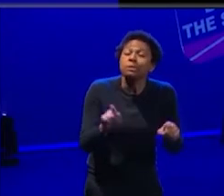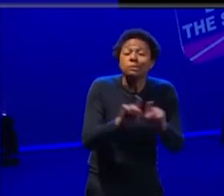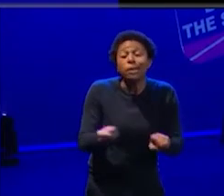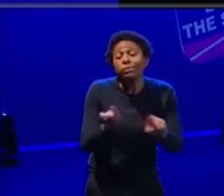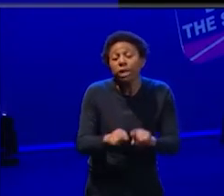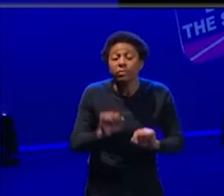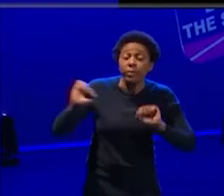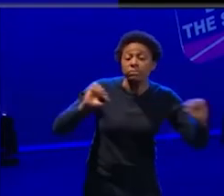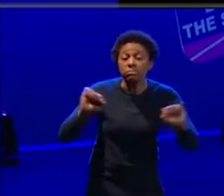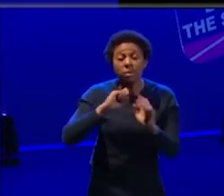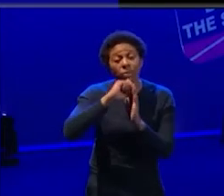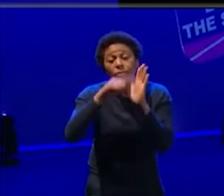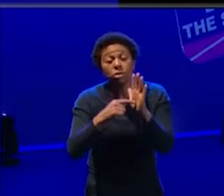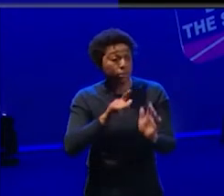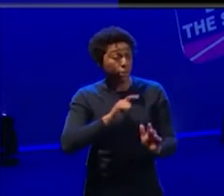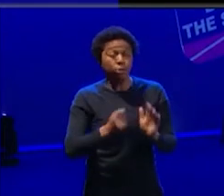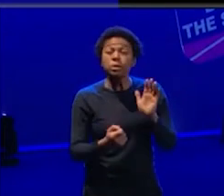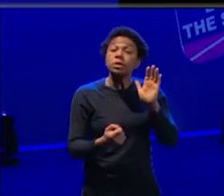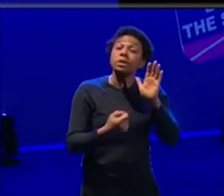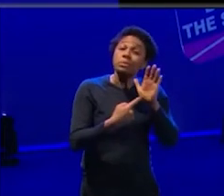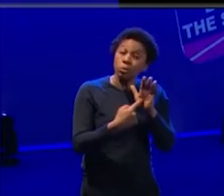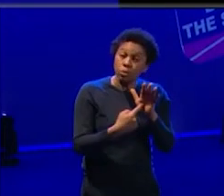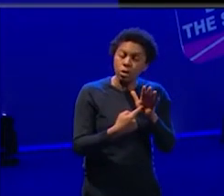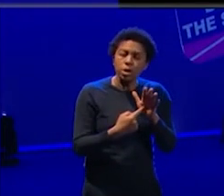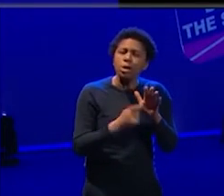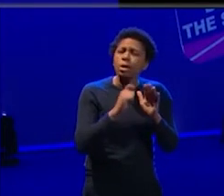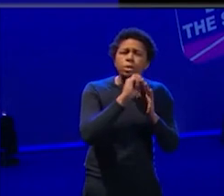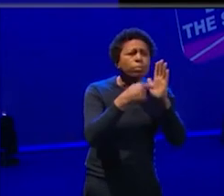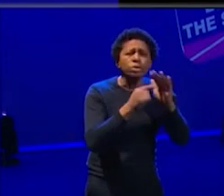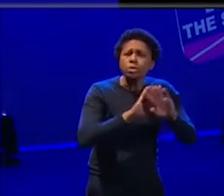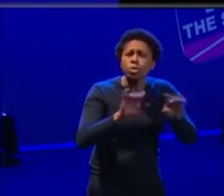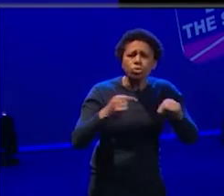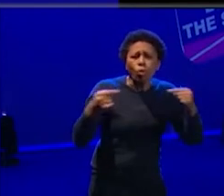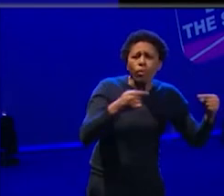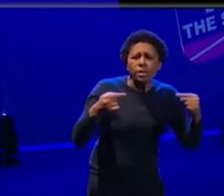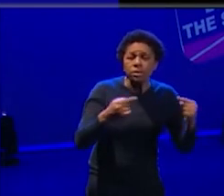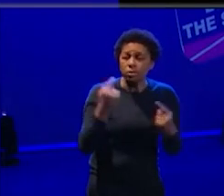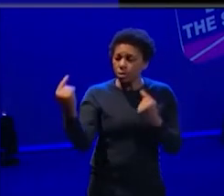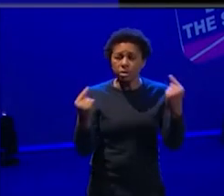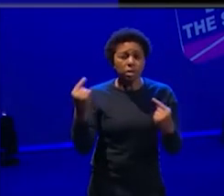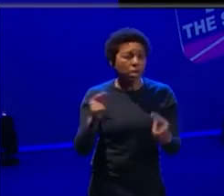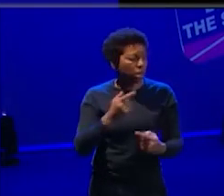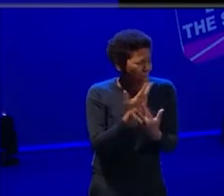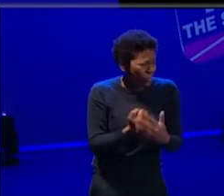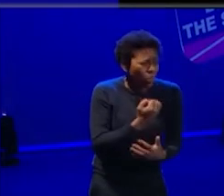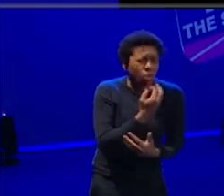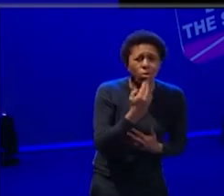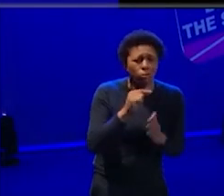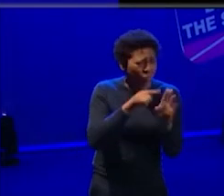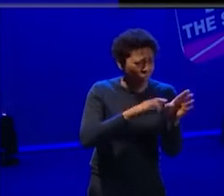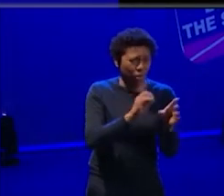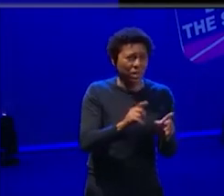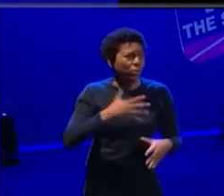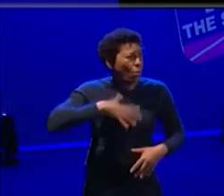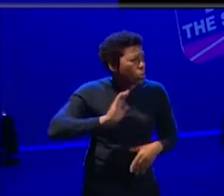actually it's so important. And it's not that these projects are in competition with each other as well, because there are enough young people to go around. And actually,